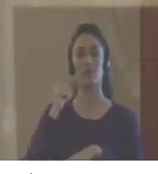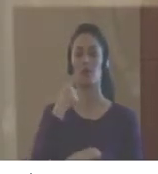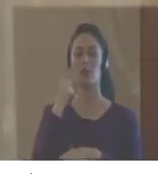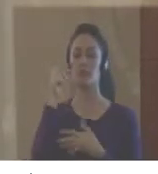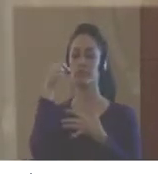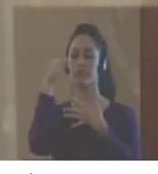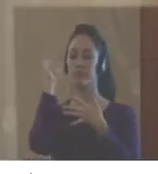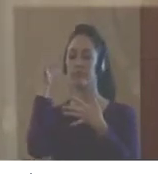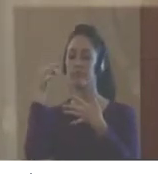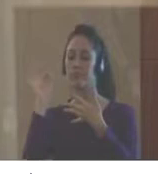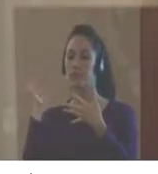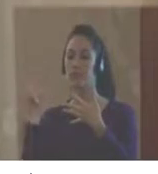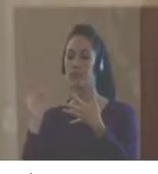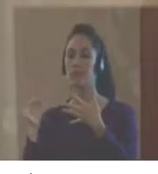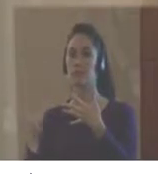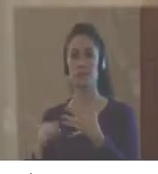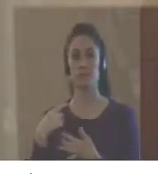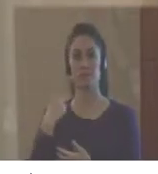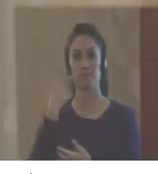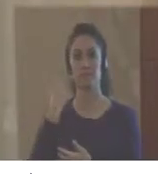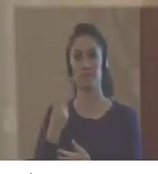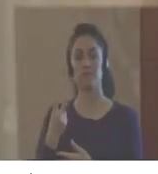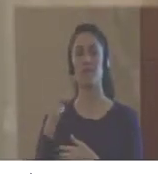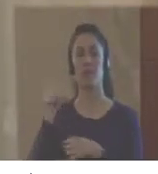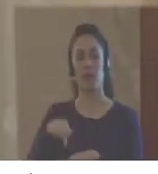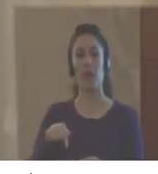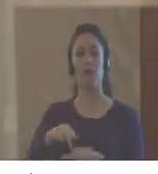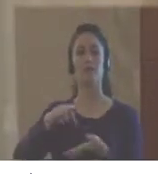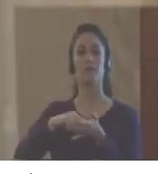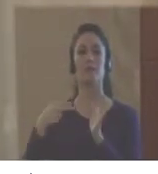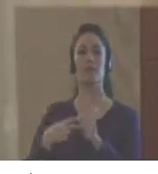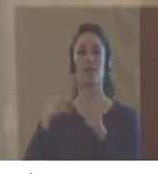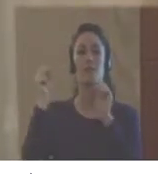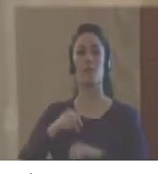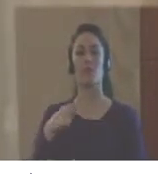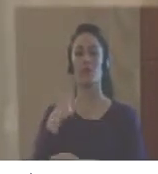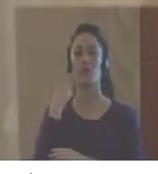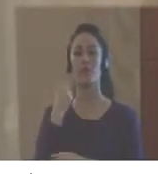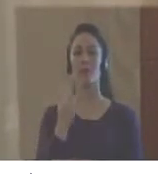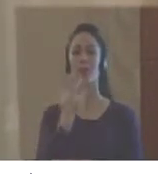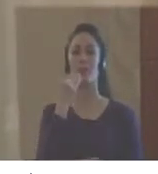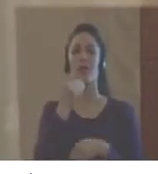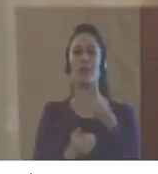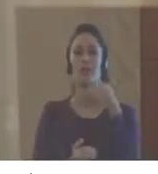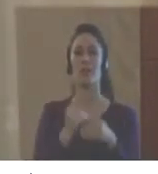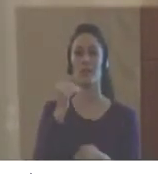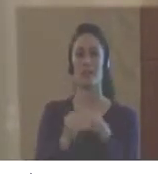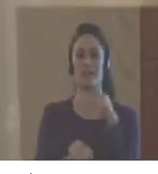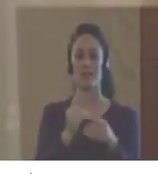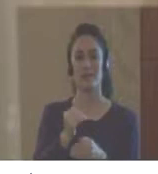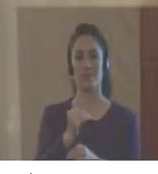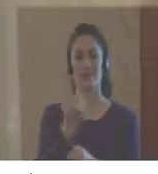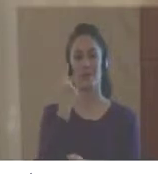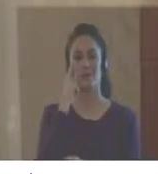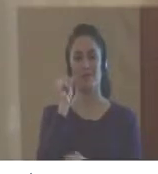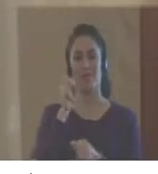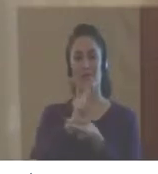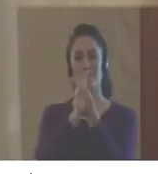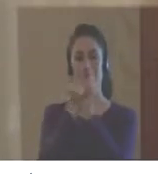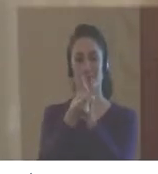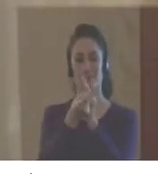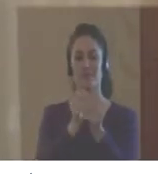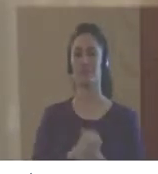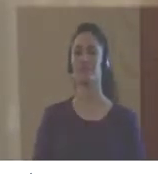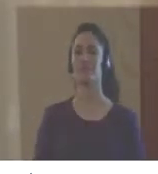we have a sort of checklist that will allow you to measure the advances of these processes of